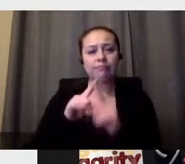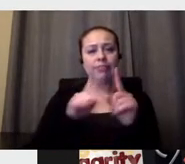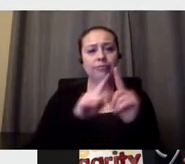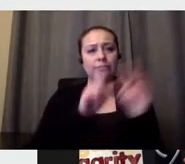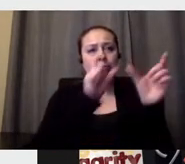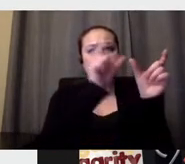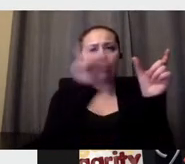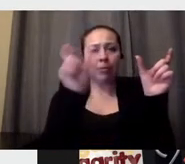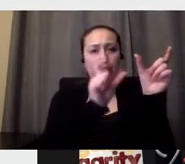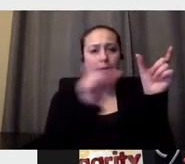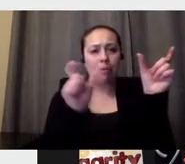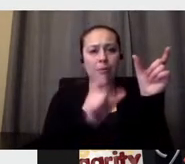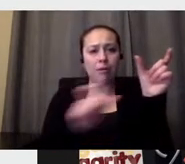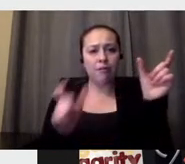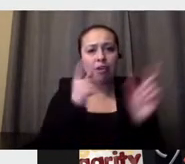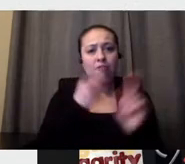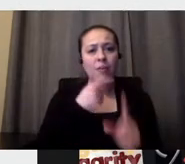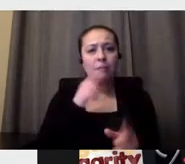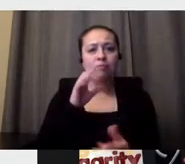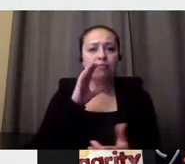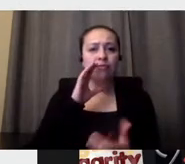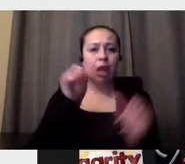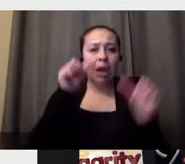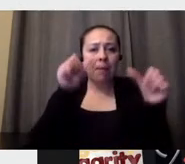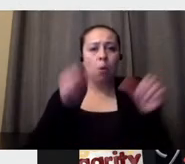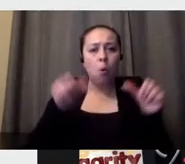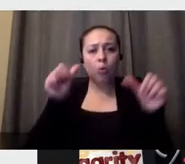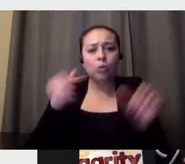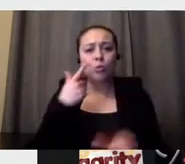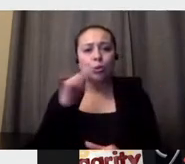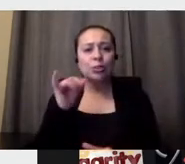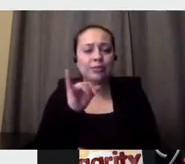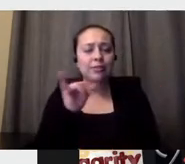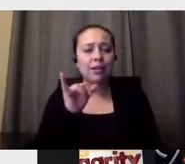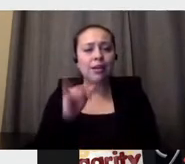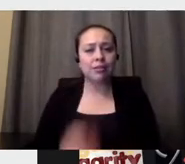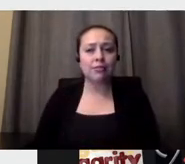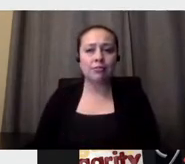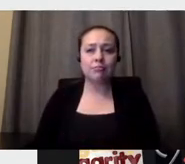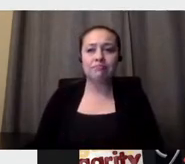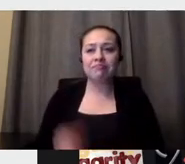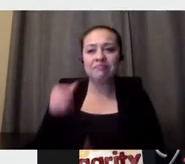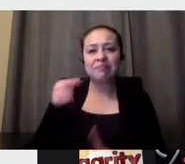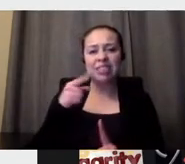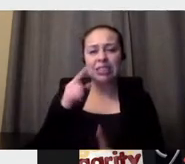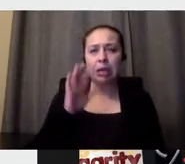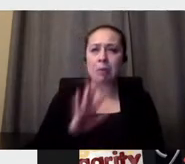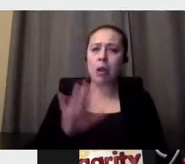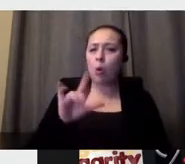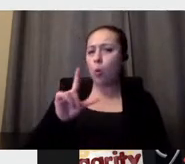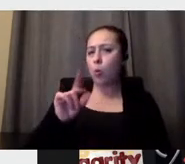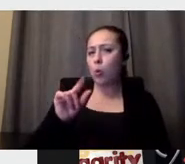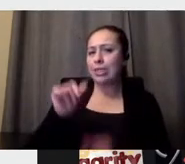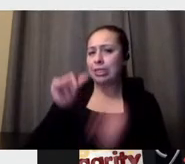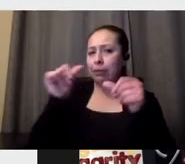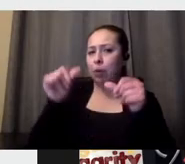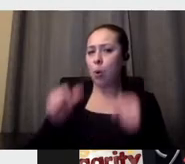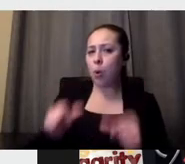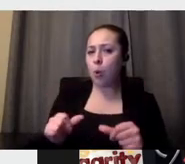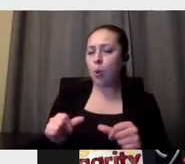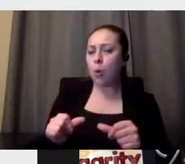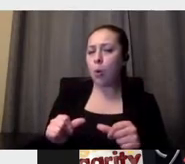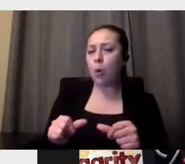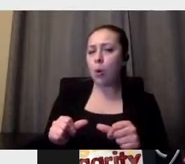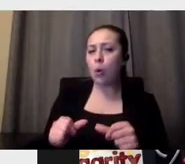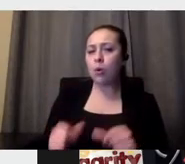look like from just 20 posters we have here. But